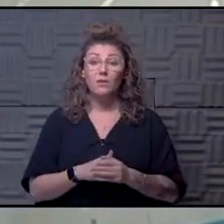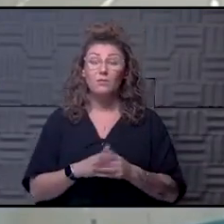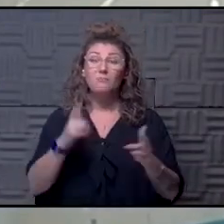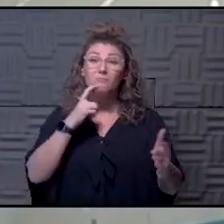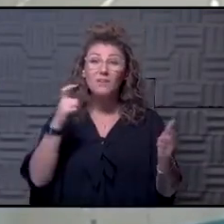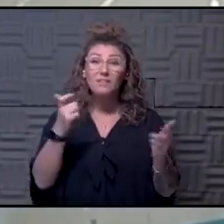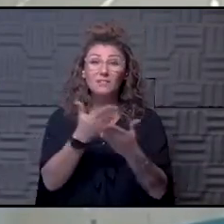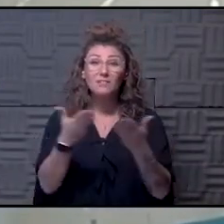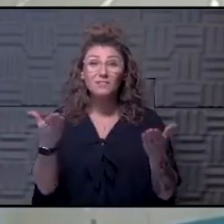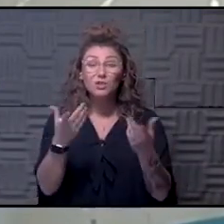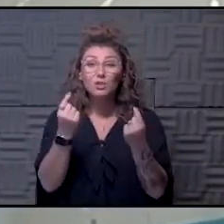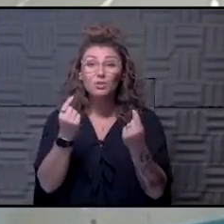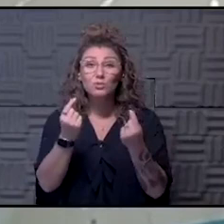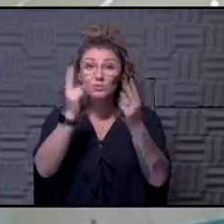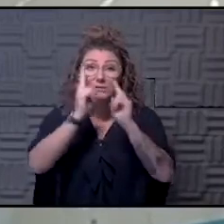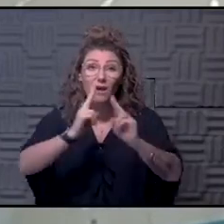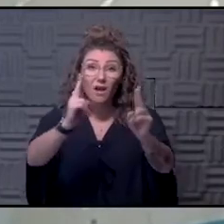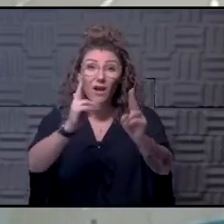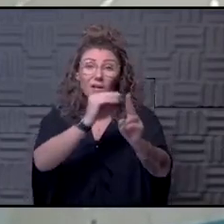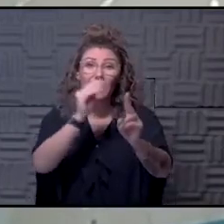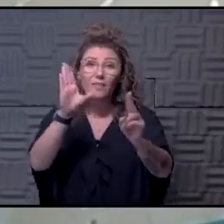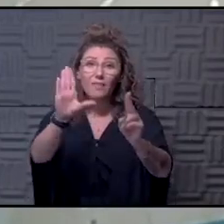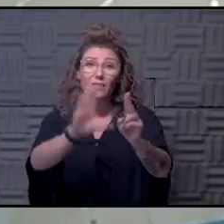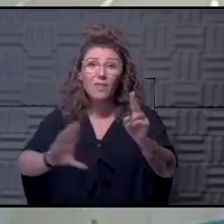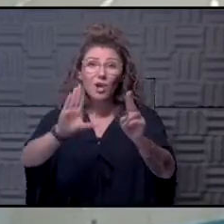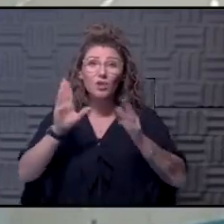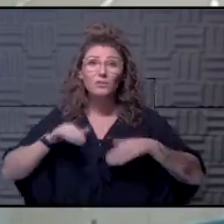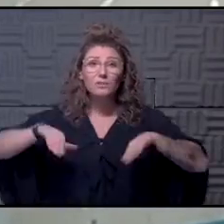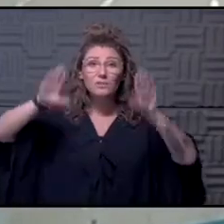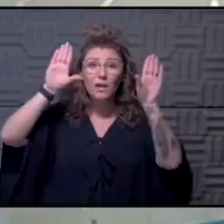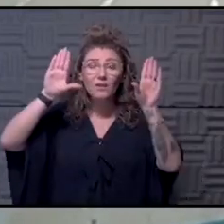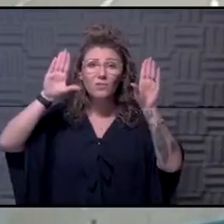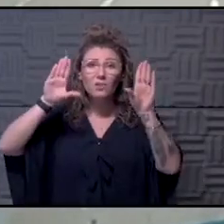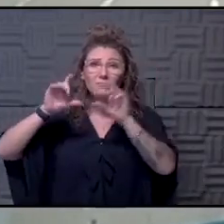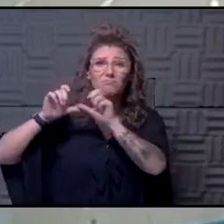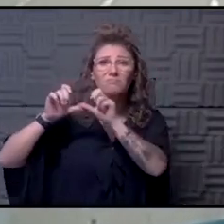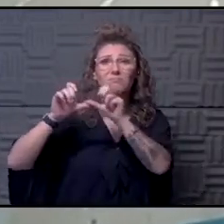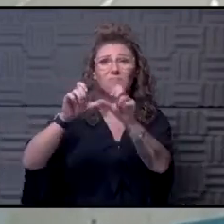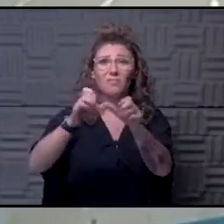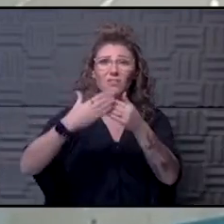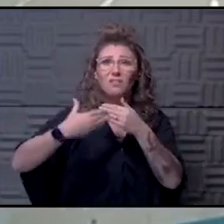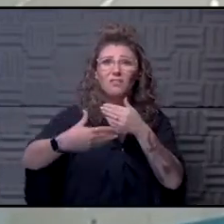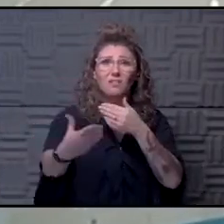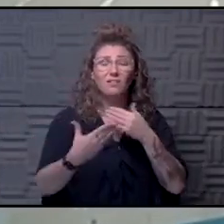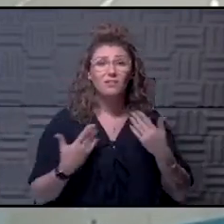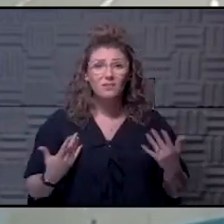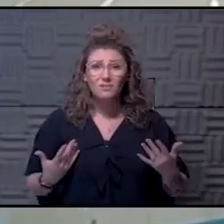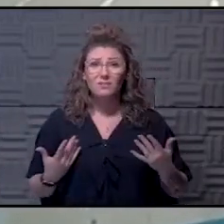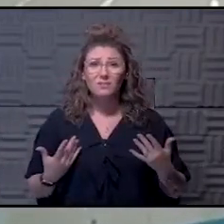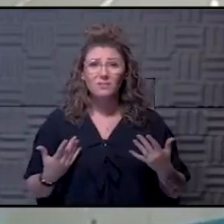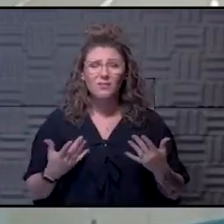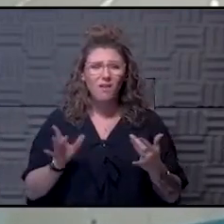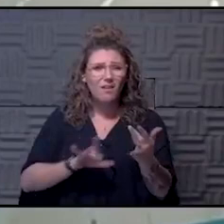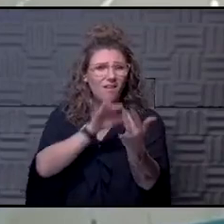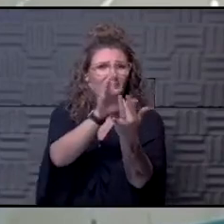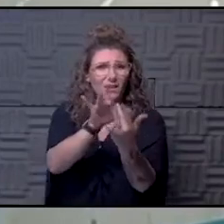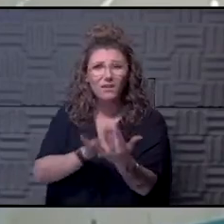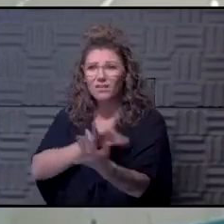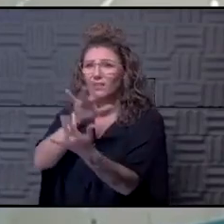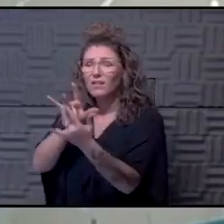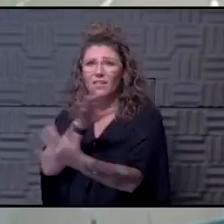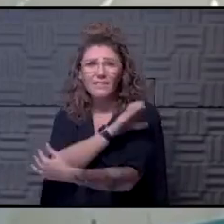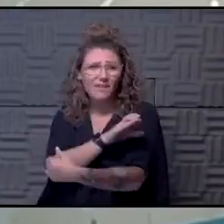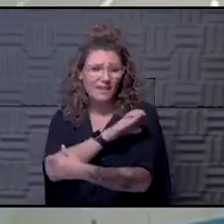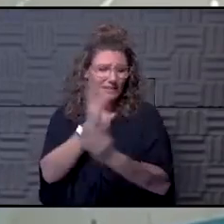do to honor them and their sacrifice is to keep moving forward, you know, reach out to the clinics here and